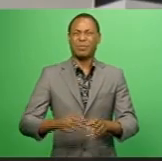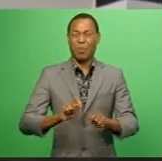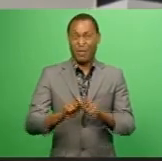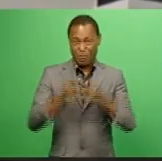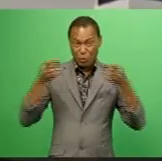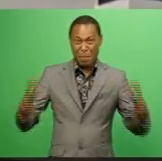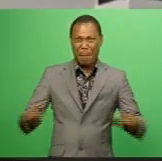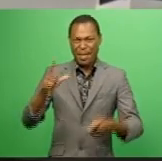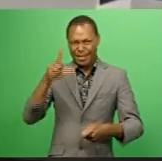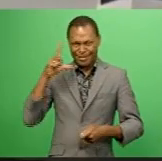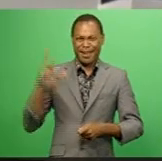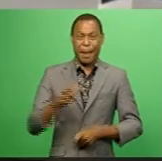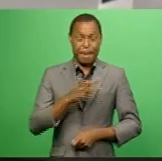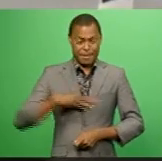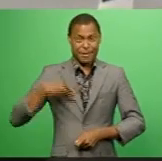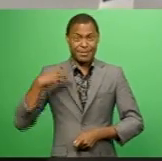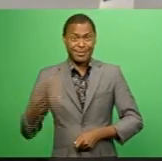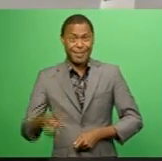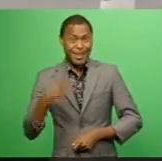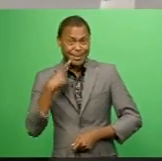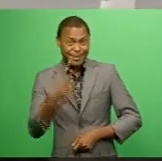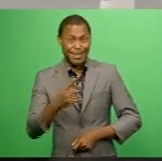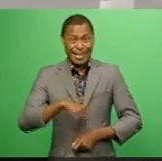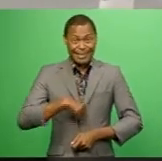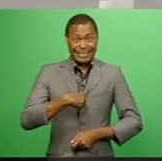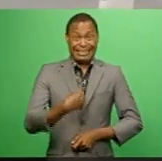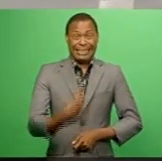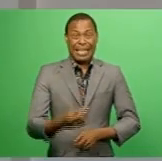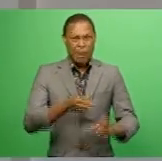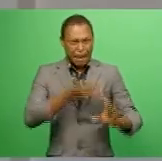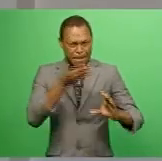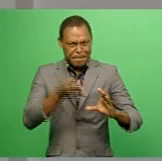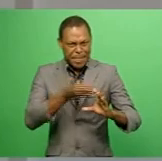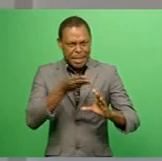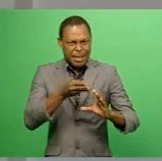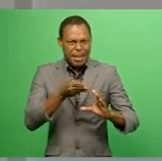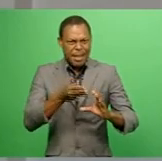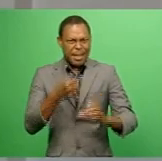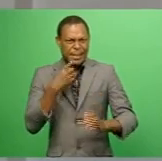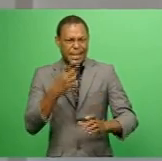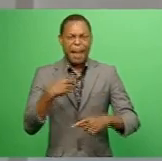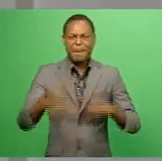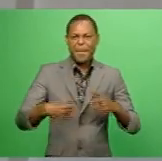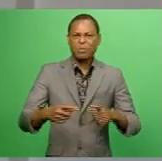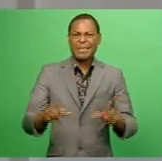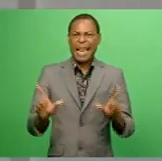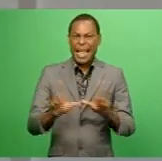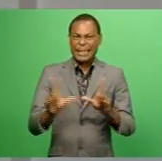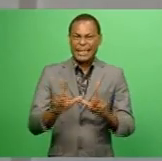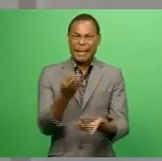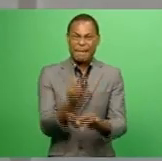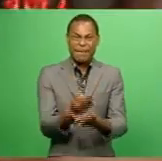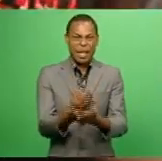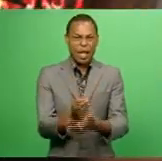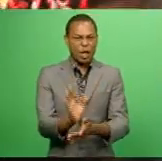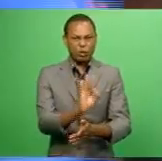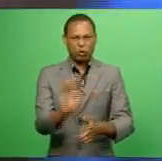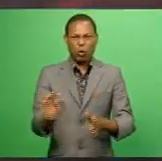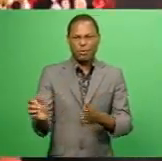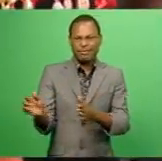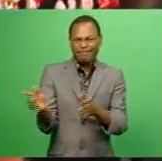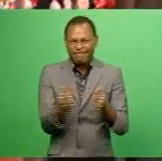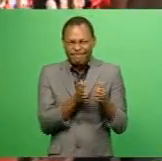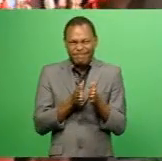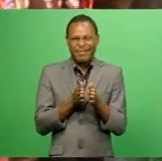Minister Pramila Kumar says the document that was sent out to the media highlighting certain licensing fee is not aligned with government policy.